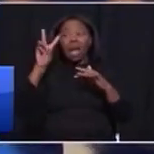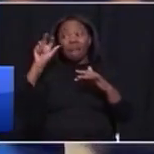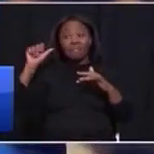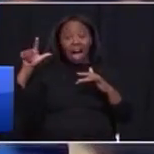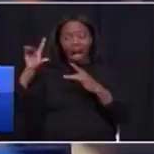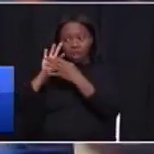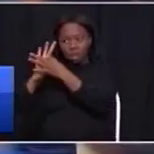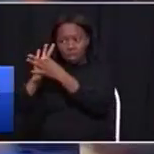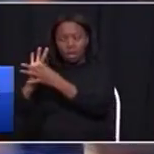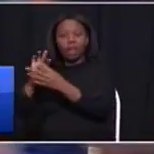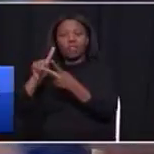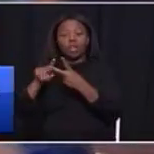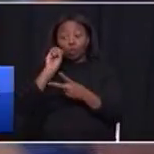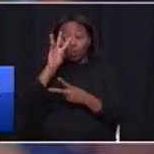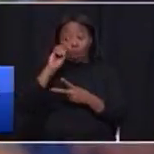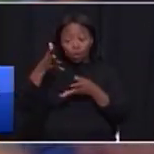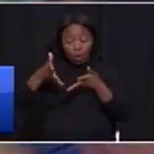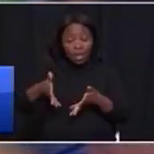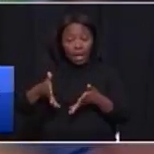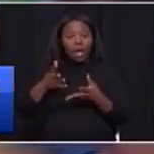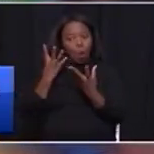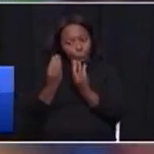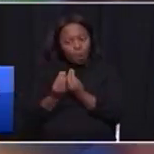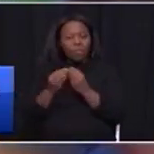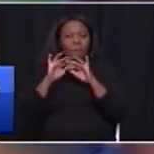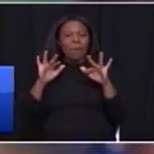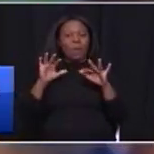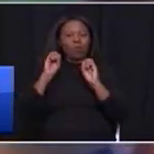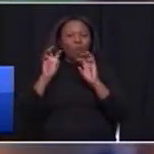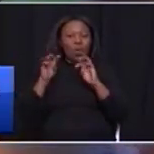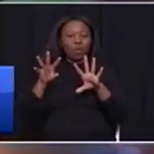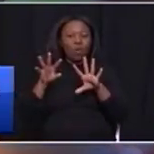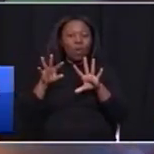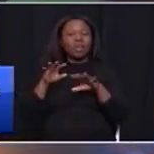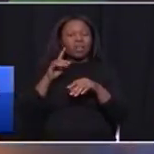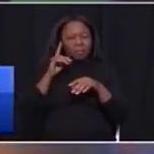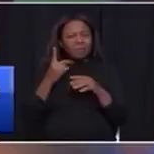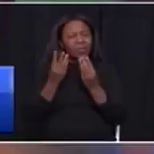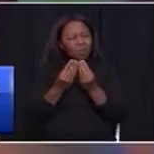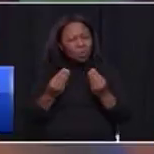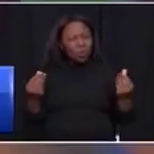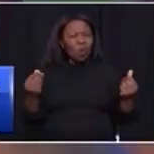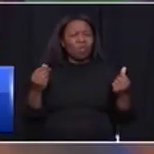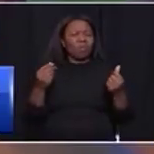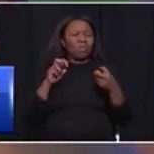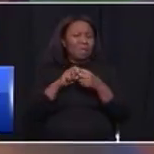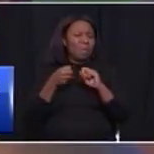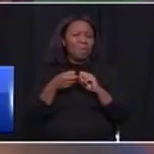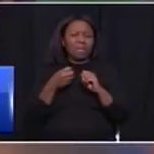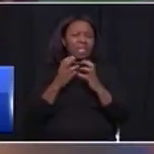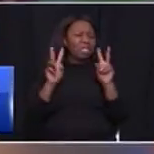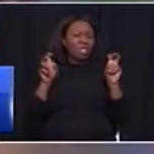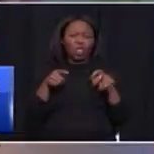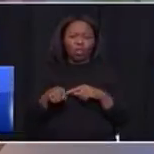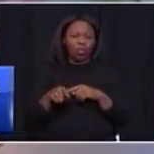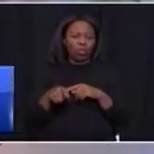here in Soweto, together with the people of Soweto, to address this issue of the debt. Because